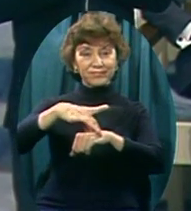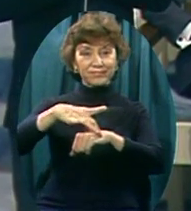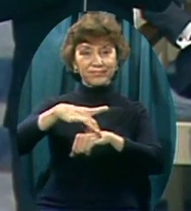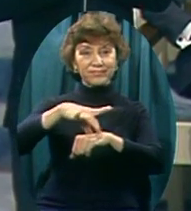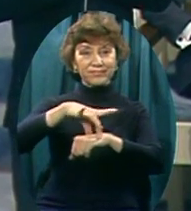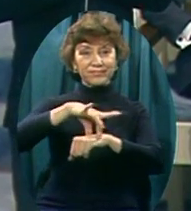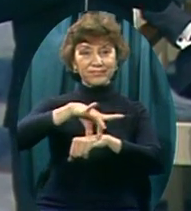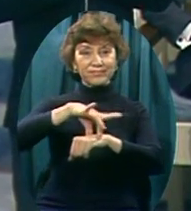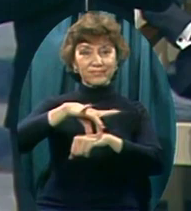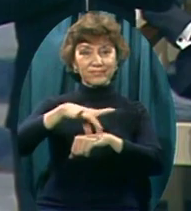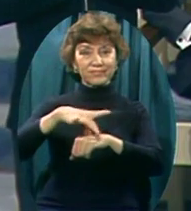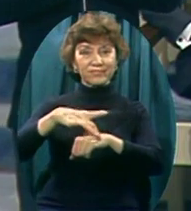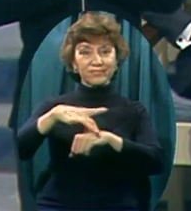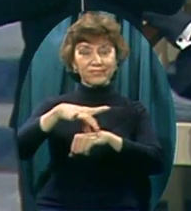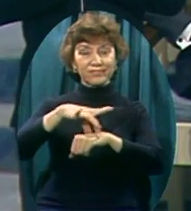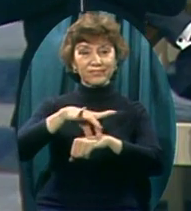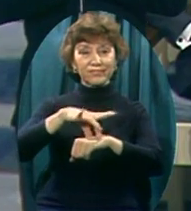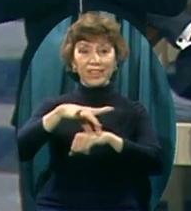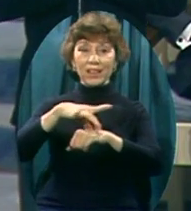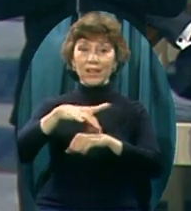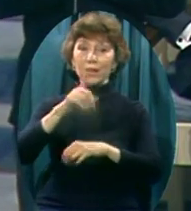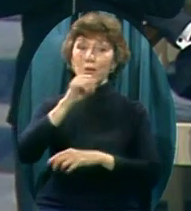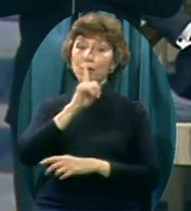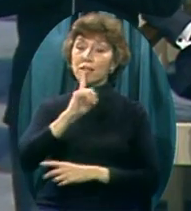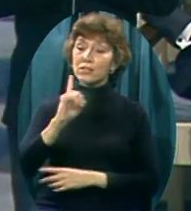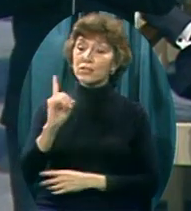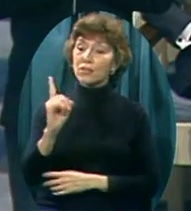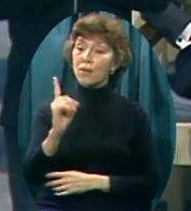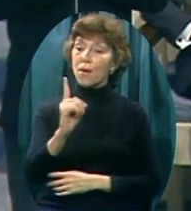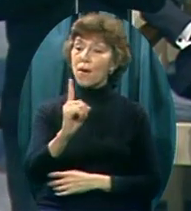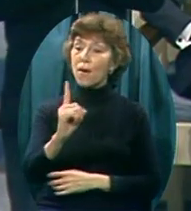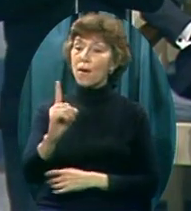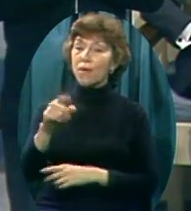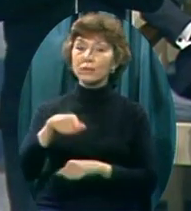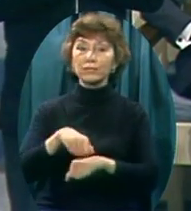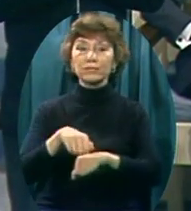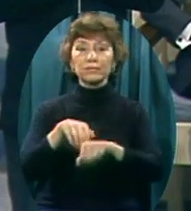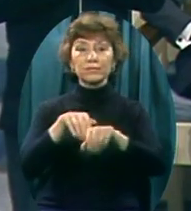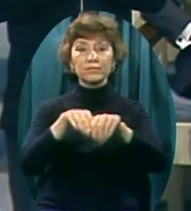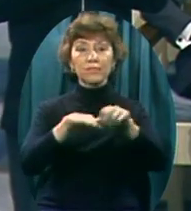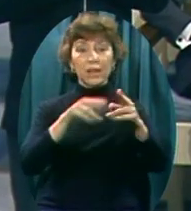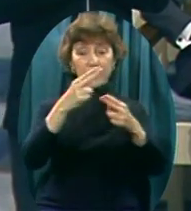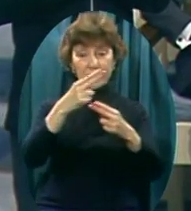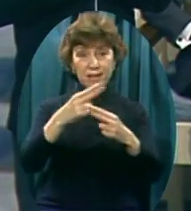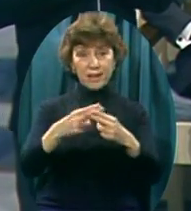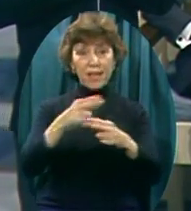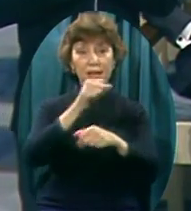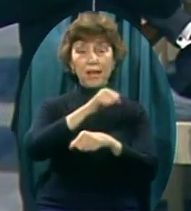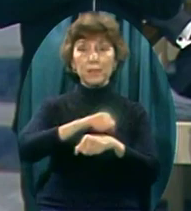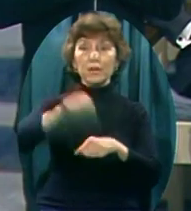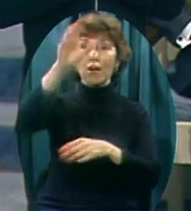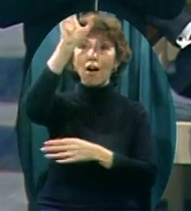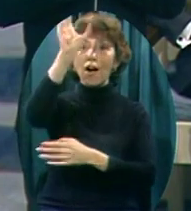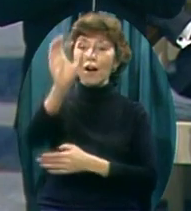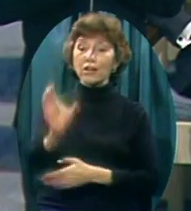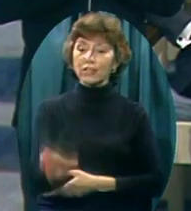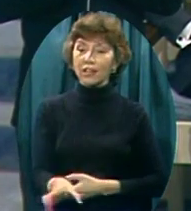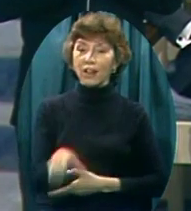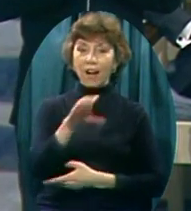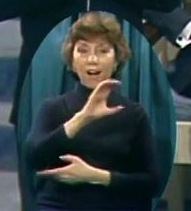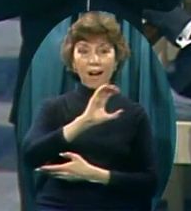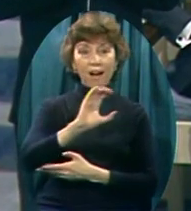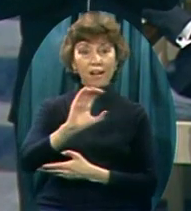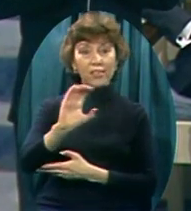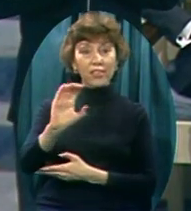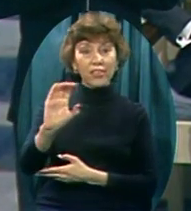Was the lonely hill of Golgotha